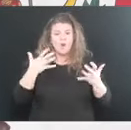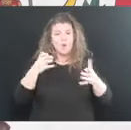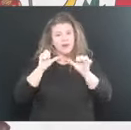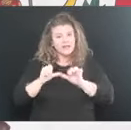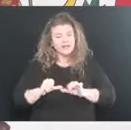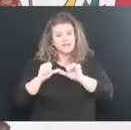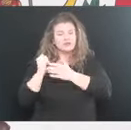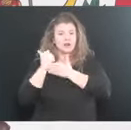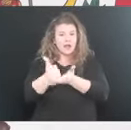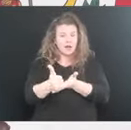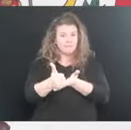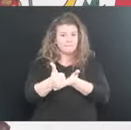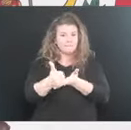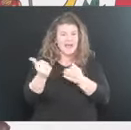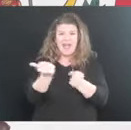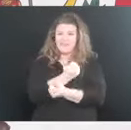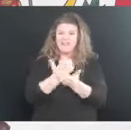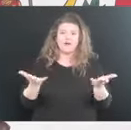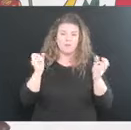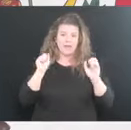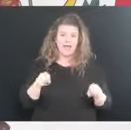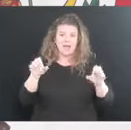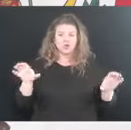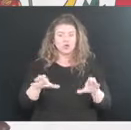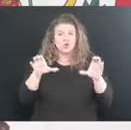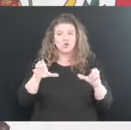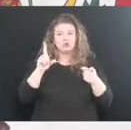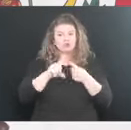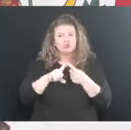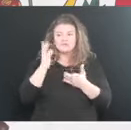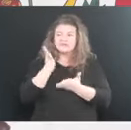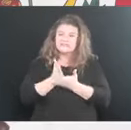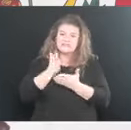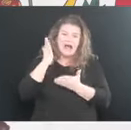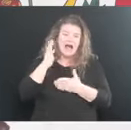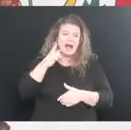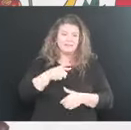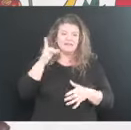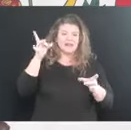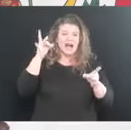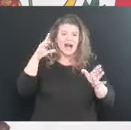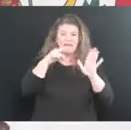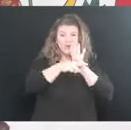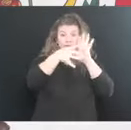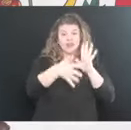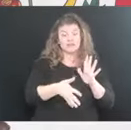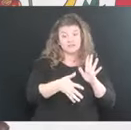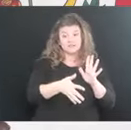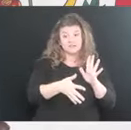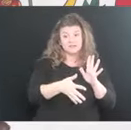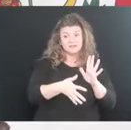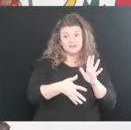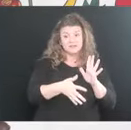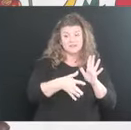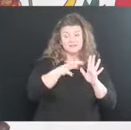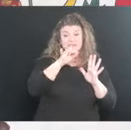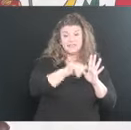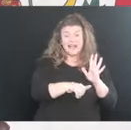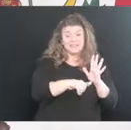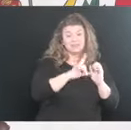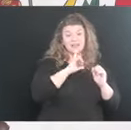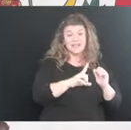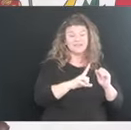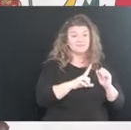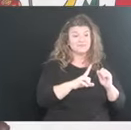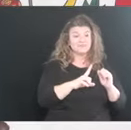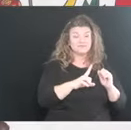to help in every way to extinguish this terrible, terrible killer that is absolutely just taken has,